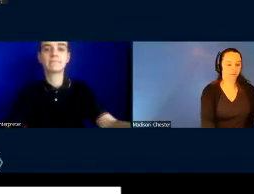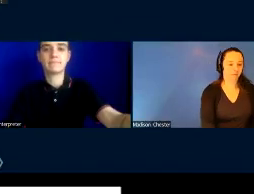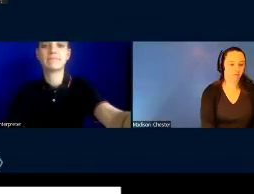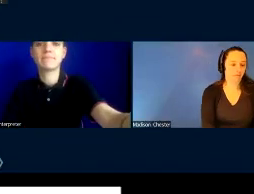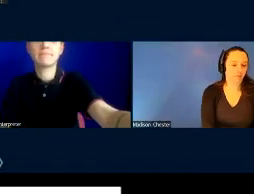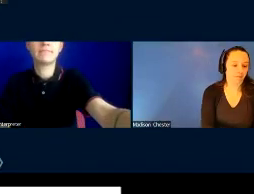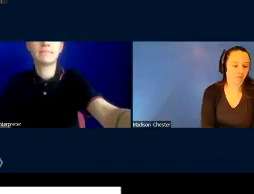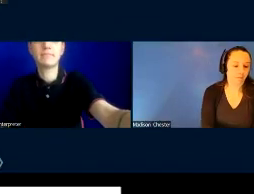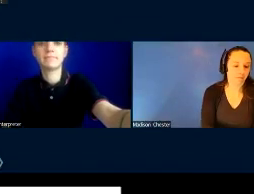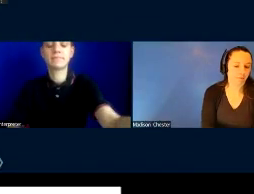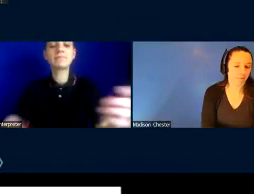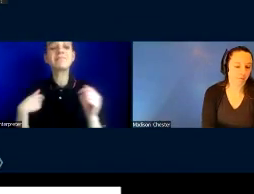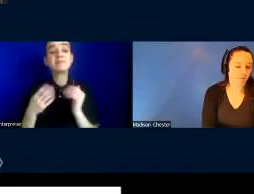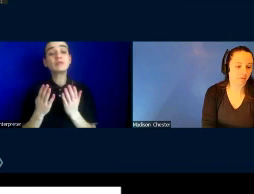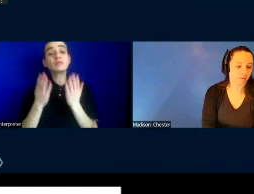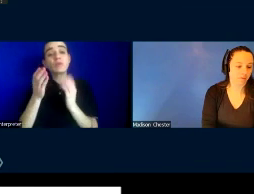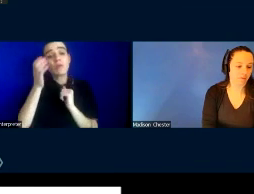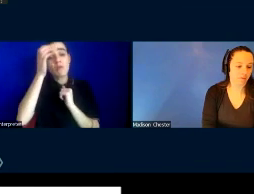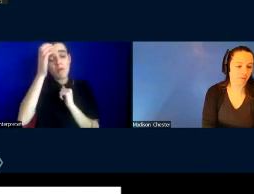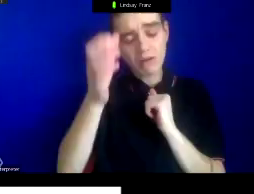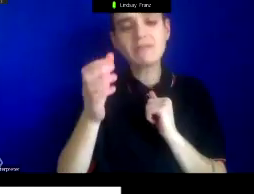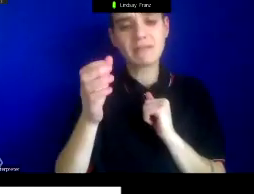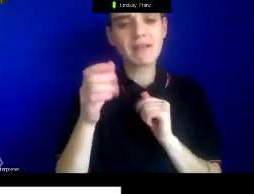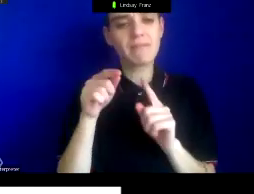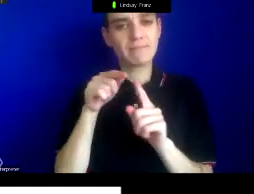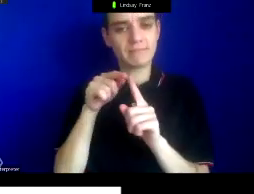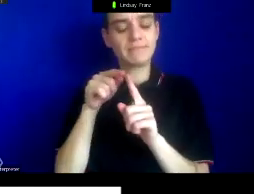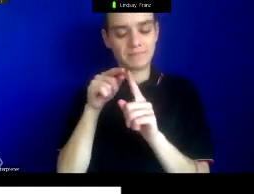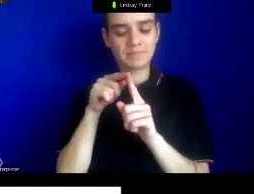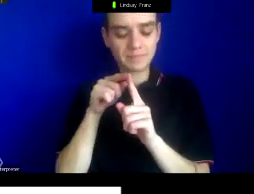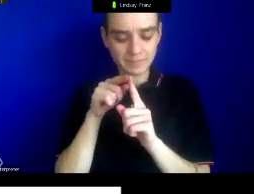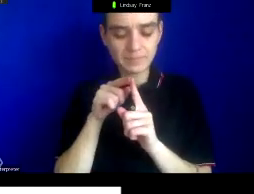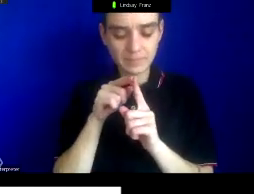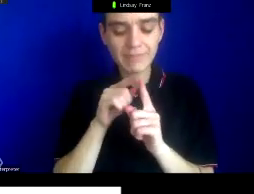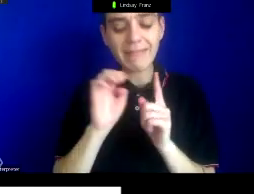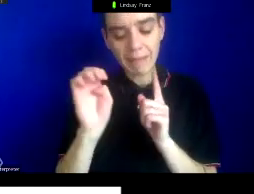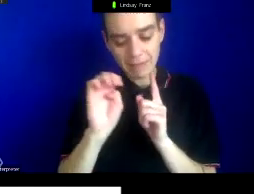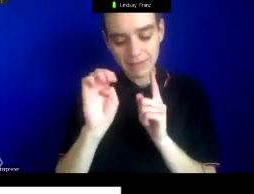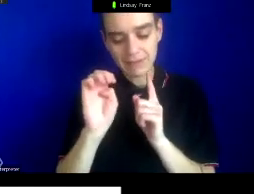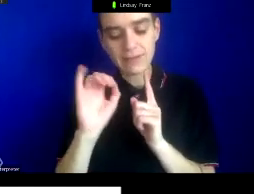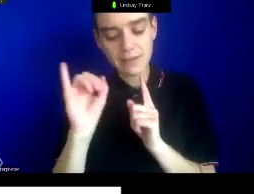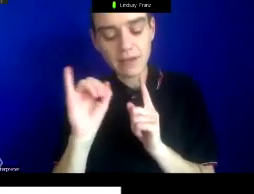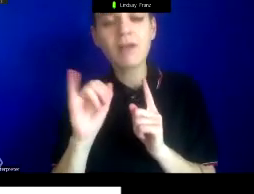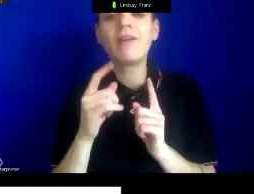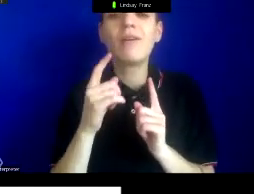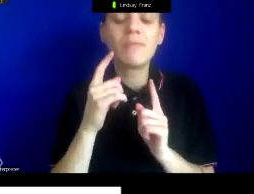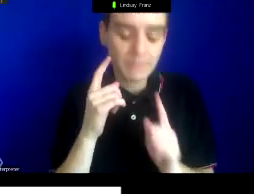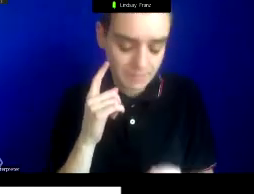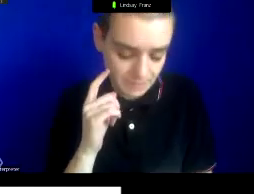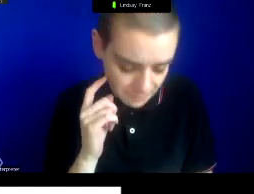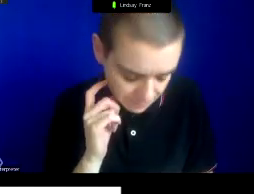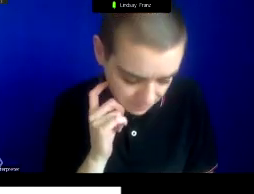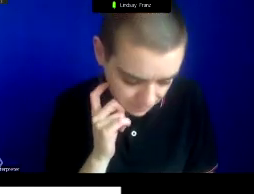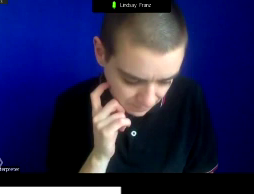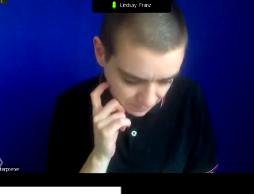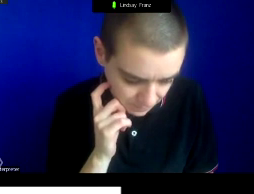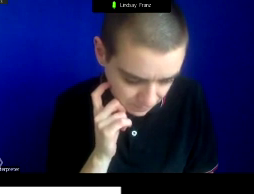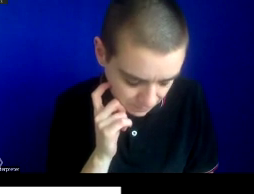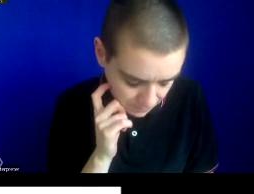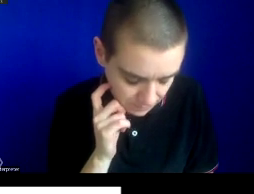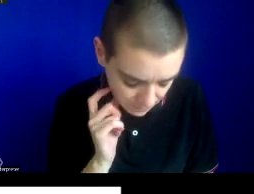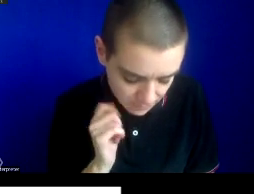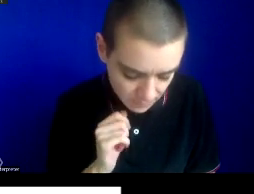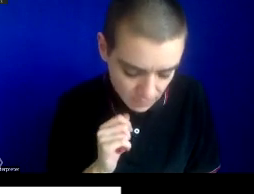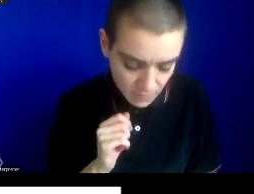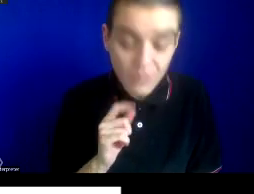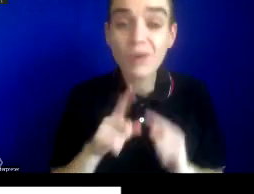describe that particularly durable landscape of meaning, the discourse and viewpoint rooted in Europe's first engagements with the rest, with the rest of the